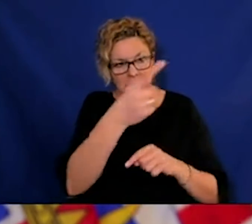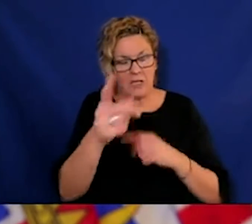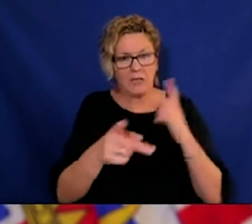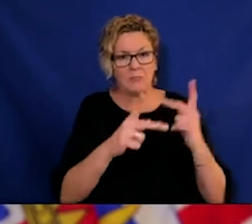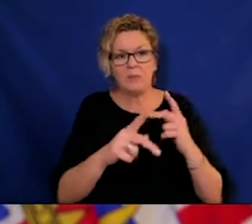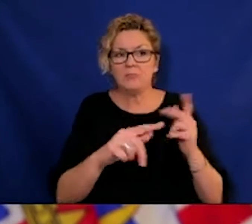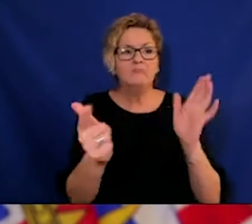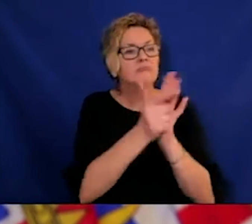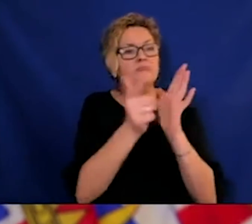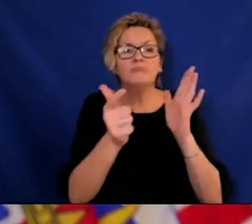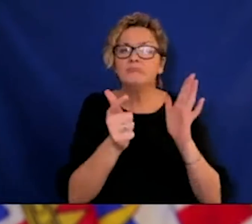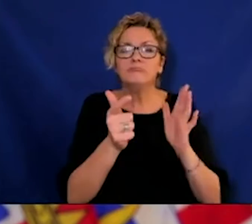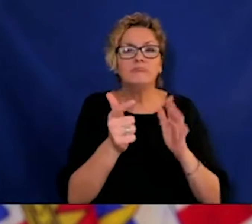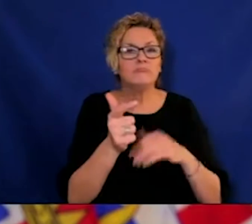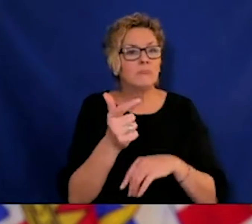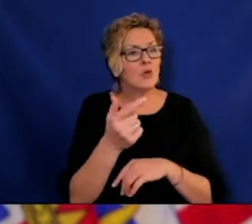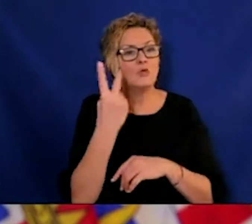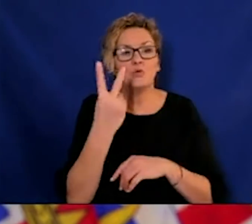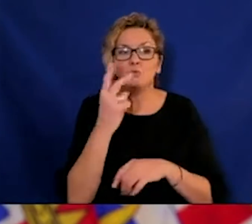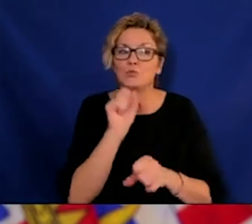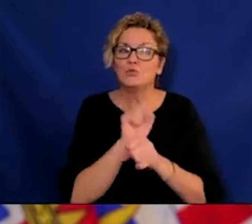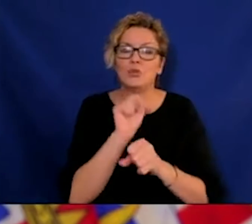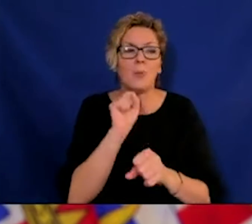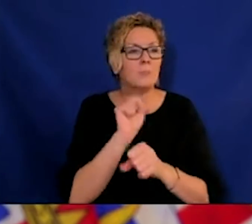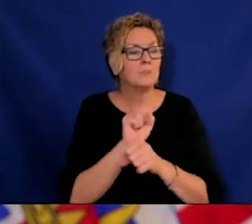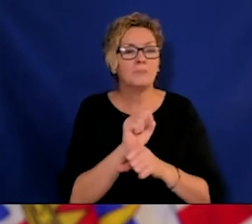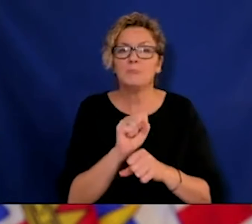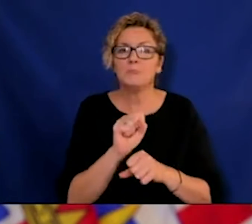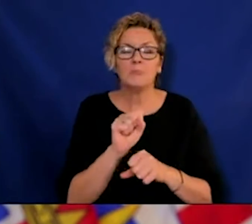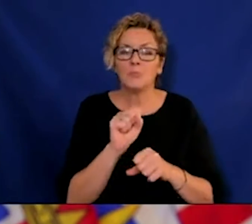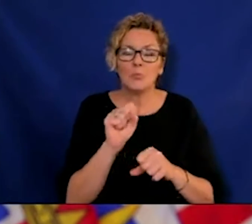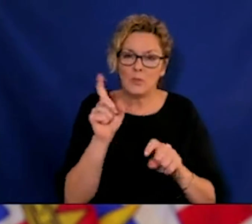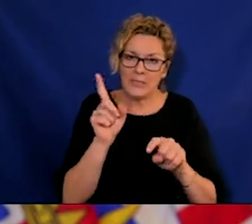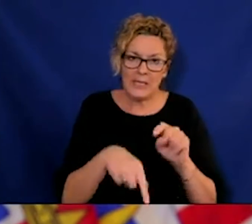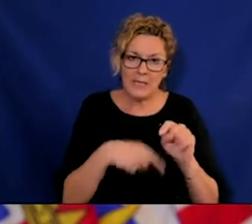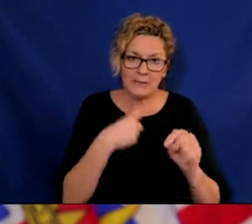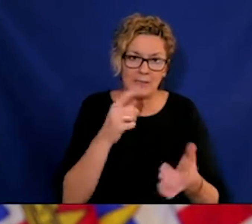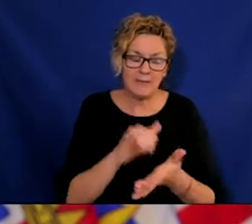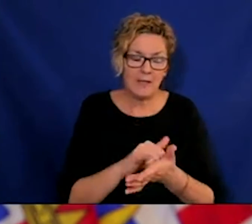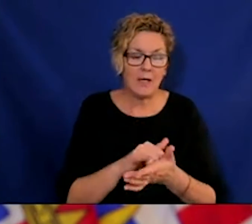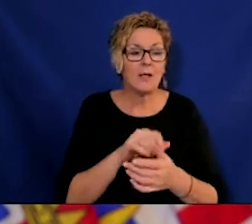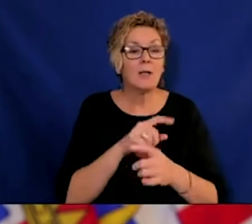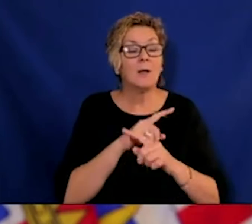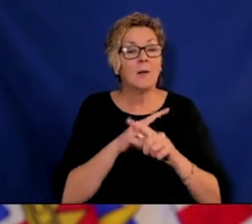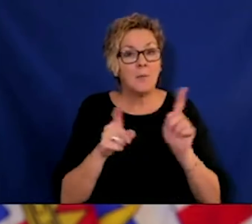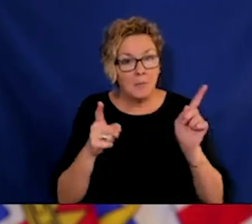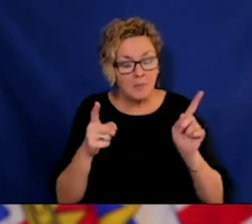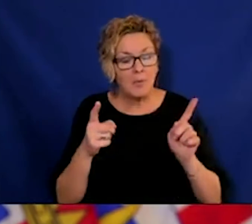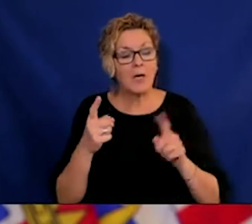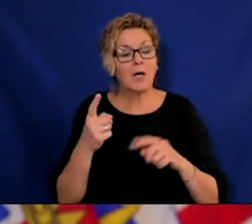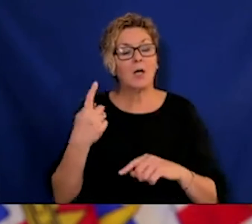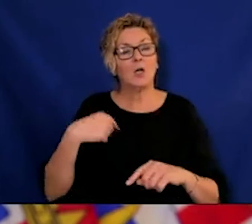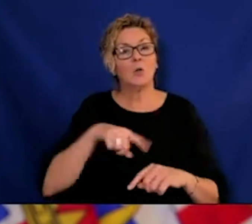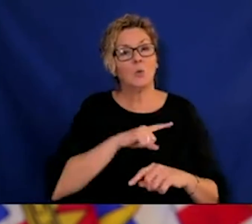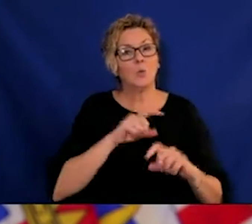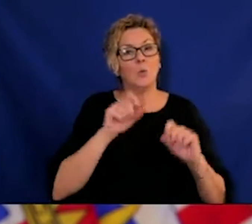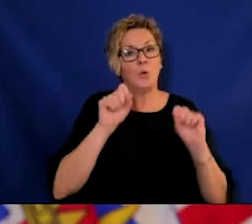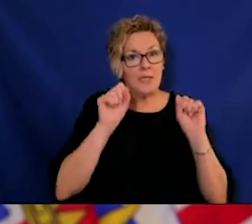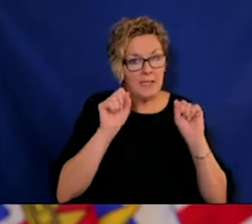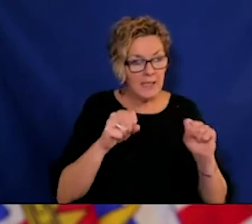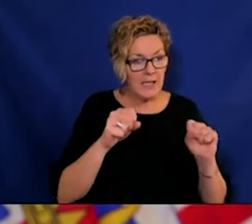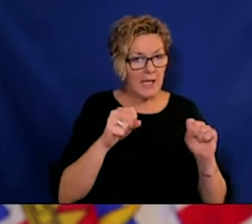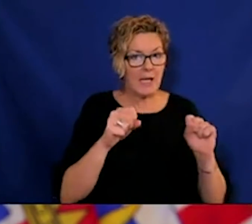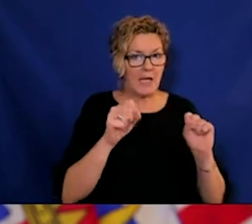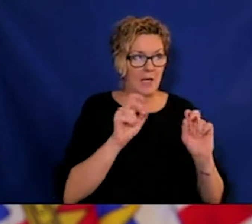live and the needs that they have in their family, but we do pay a lot of attention to all of us in health care,